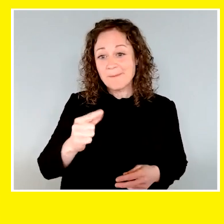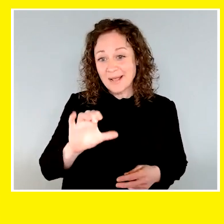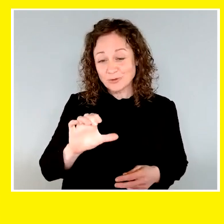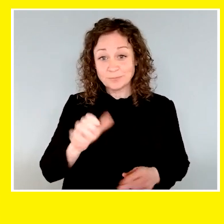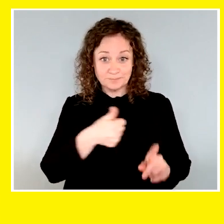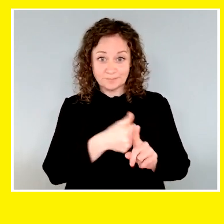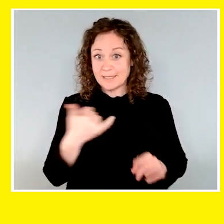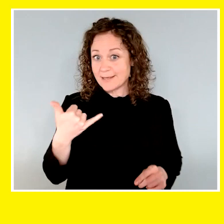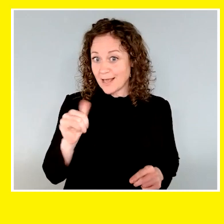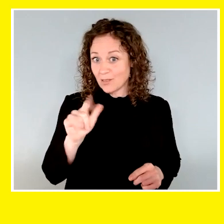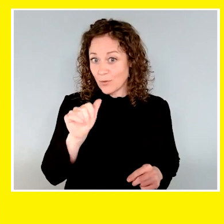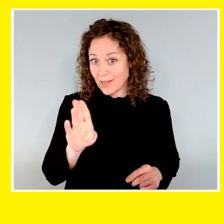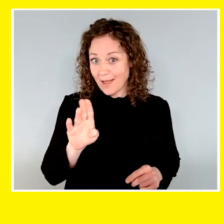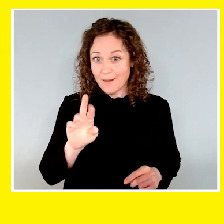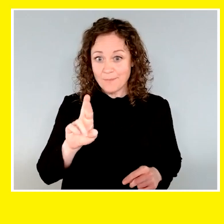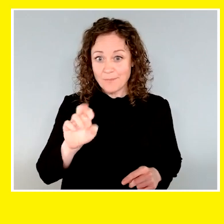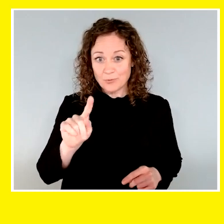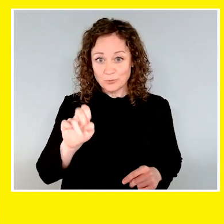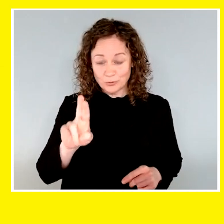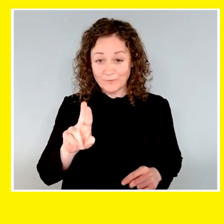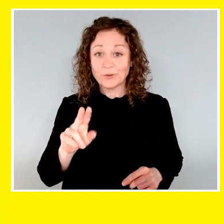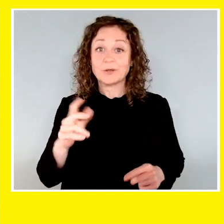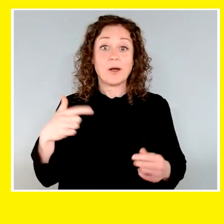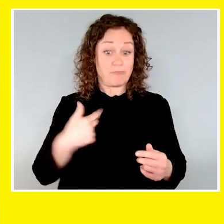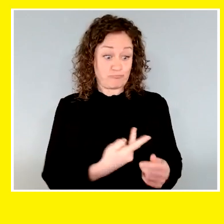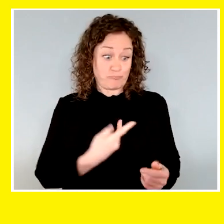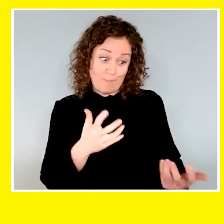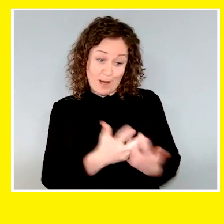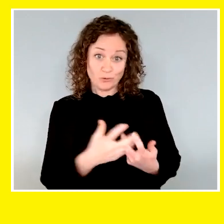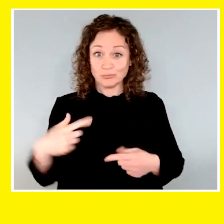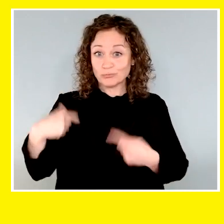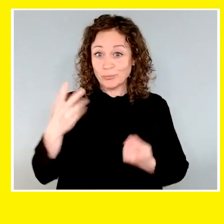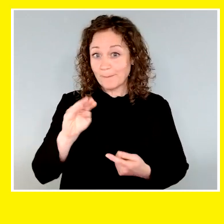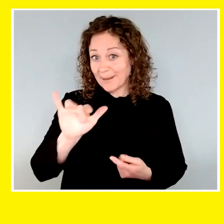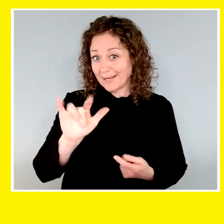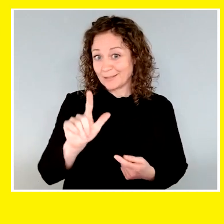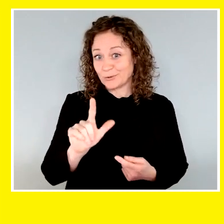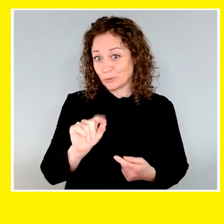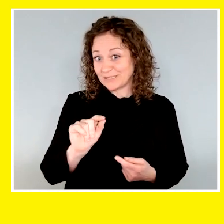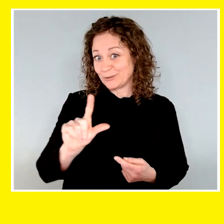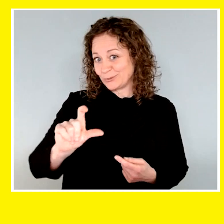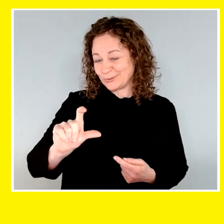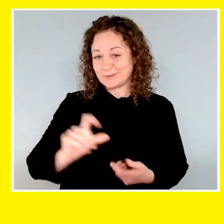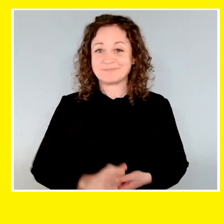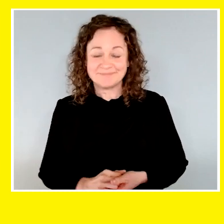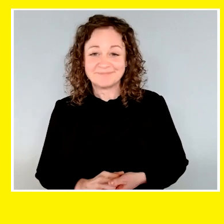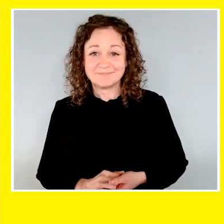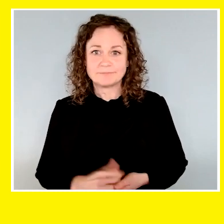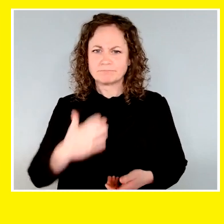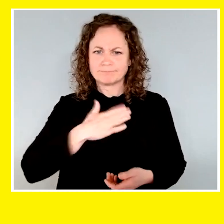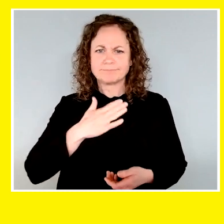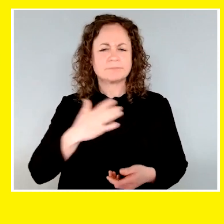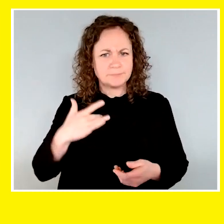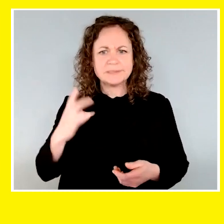dog. Magic is a yellow Labrador retriever. We have been matched together since May of 2021.